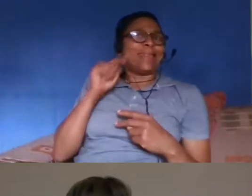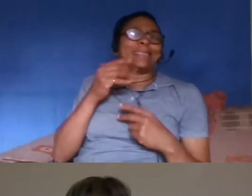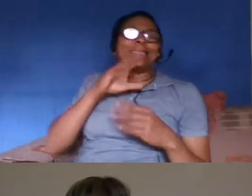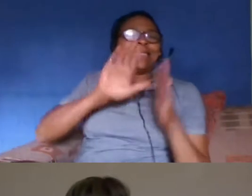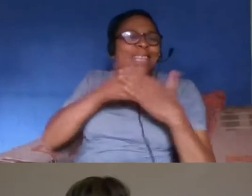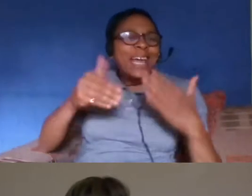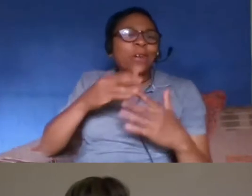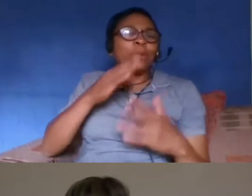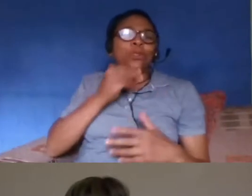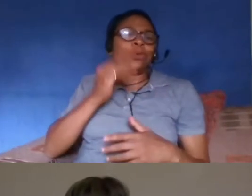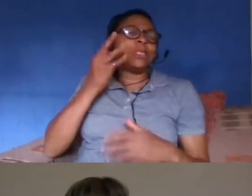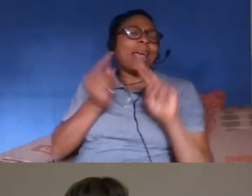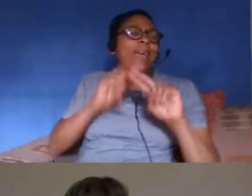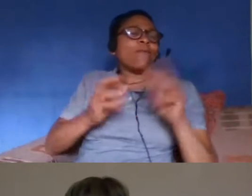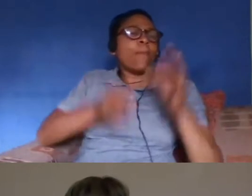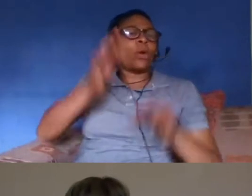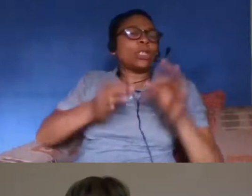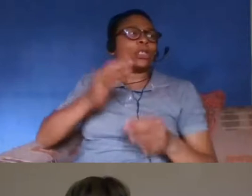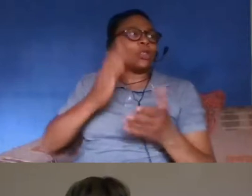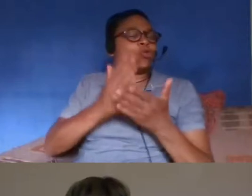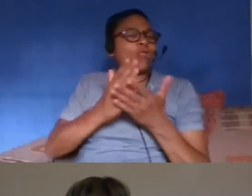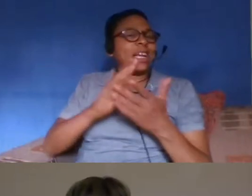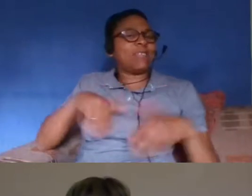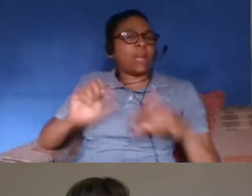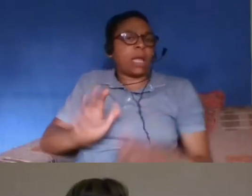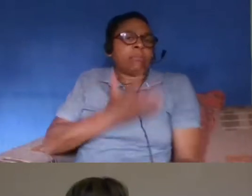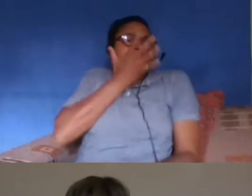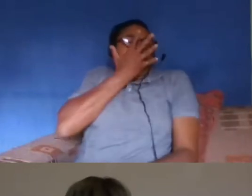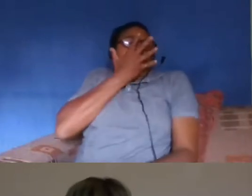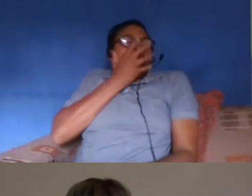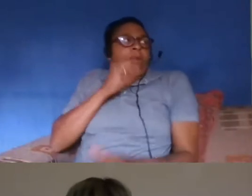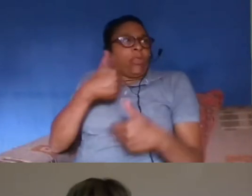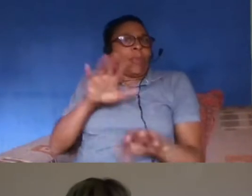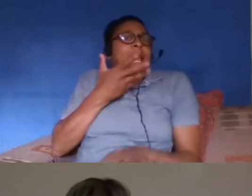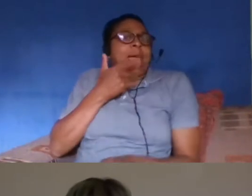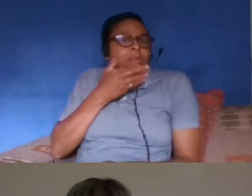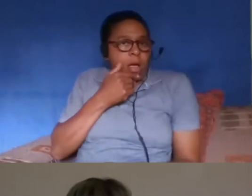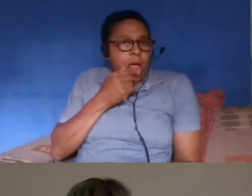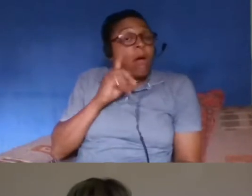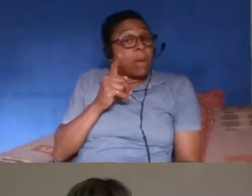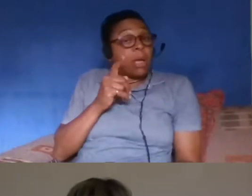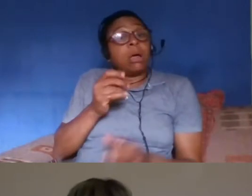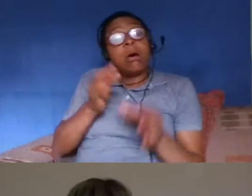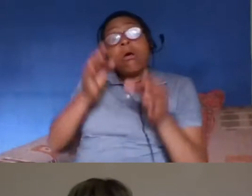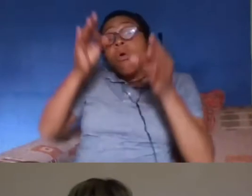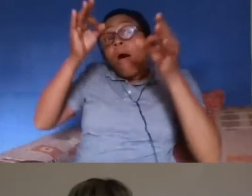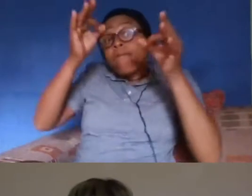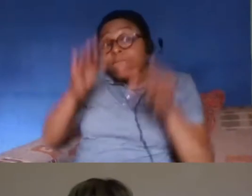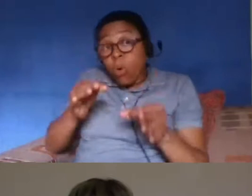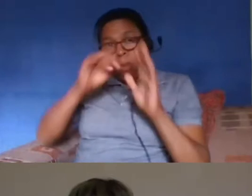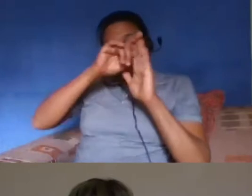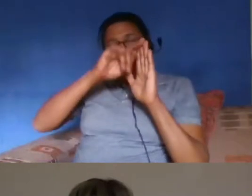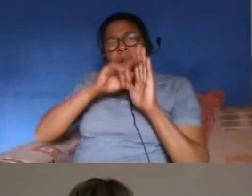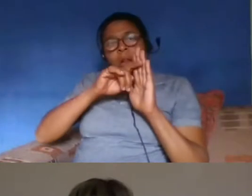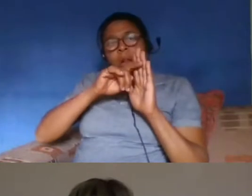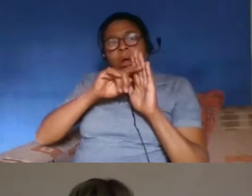and we've heard nothing more of it since i'm not expecting that to be reintroduced but because it was quite formally done and the regulations themselves were suspended um